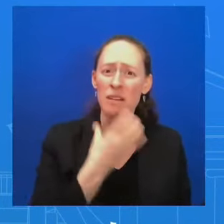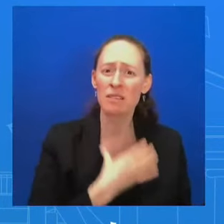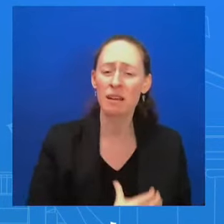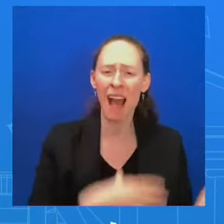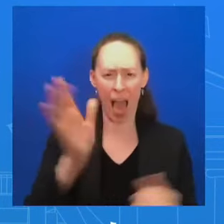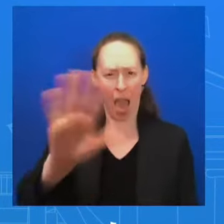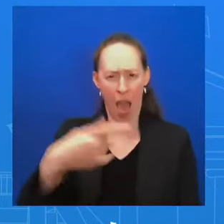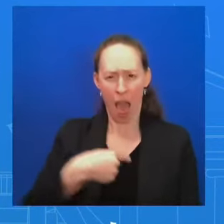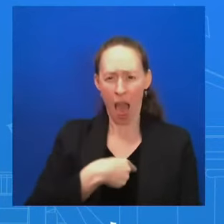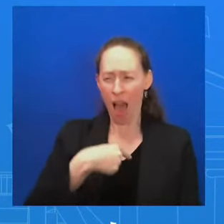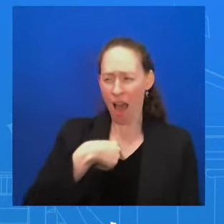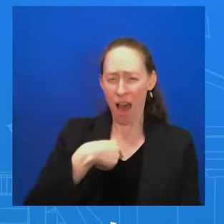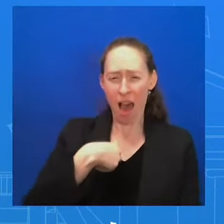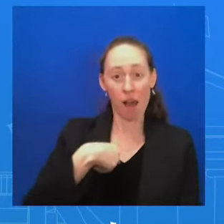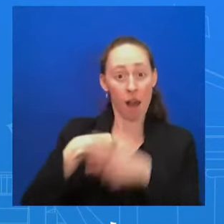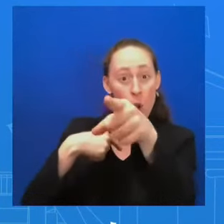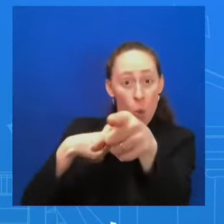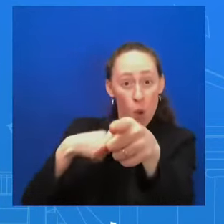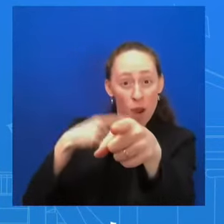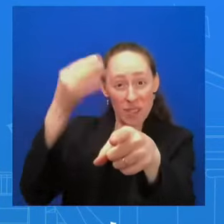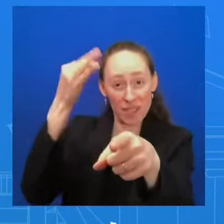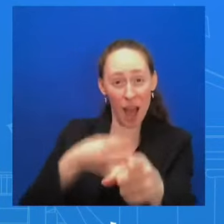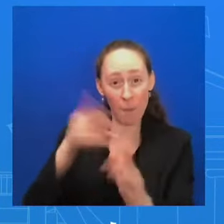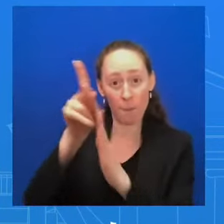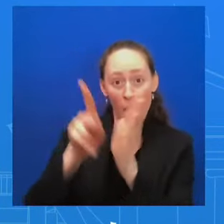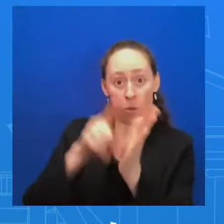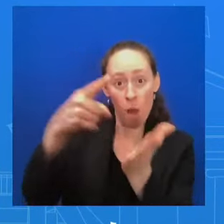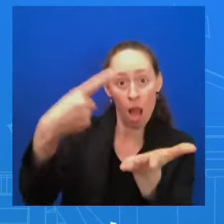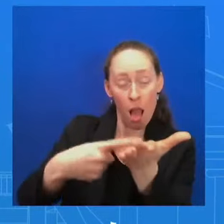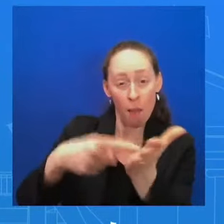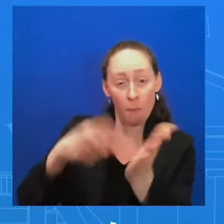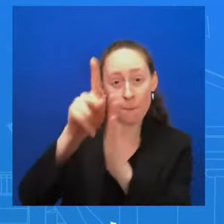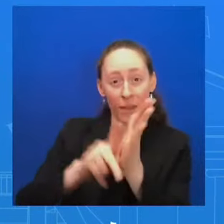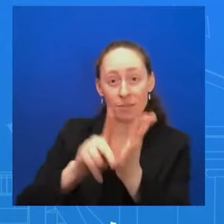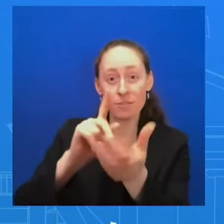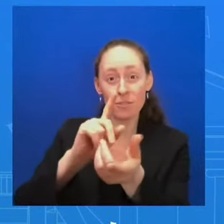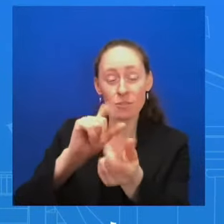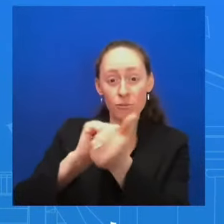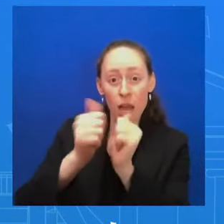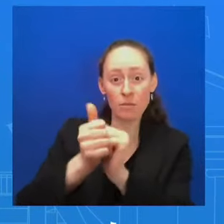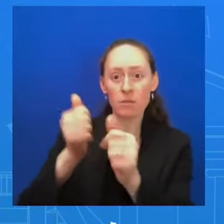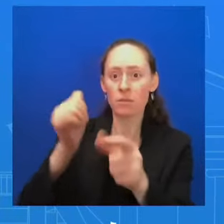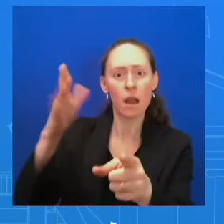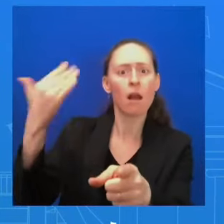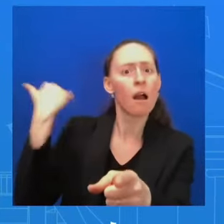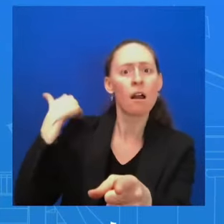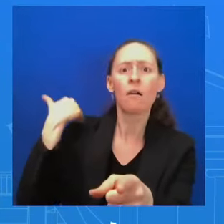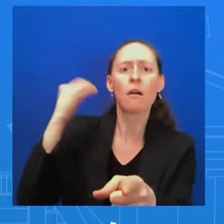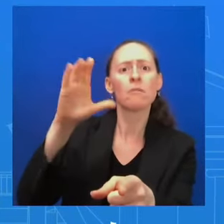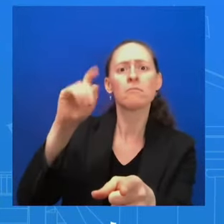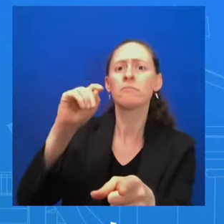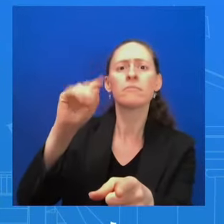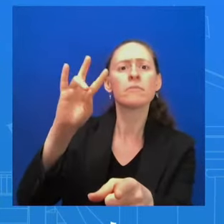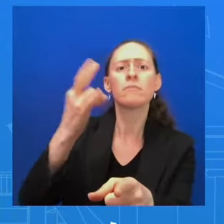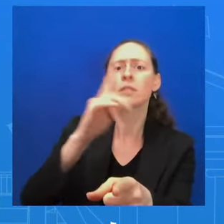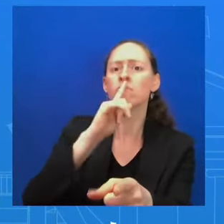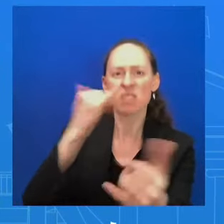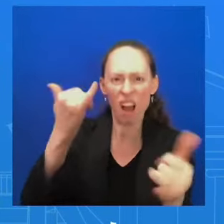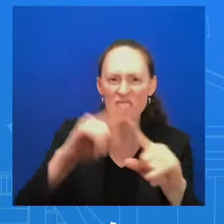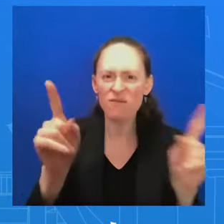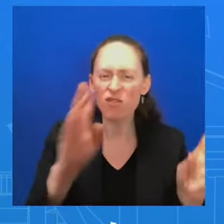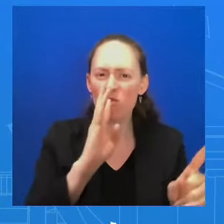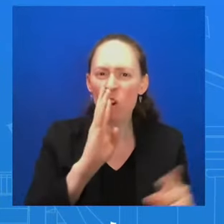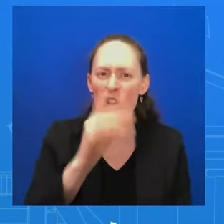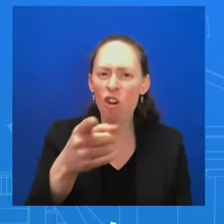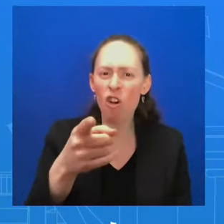and you're talking about policy changes. That is not what you were talking about on October 7th. Because things have... solid and unwavering.